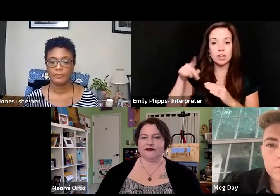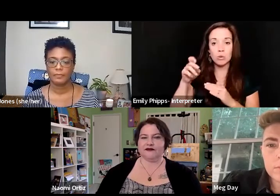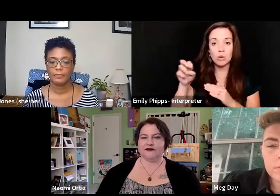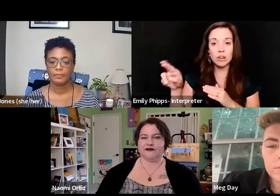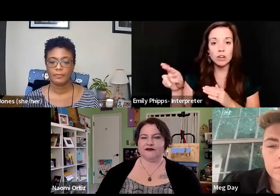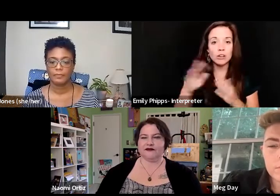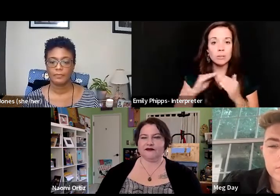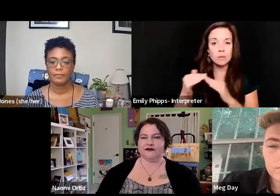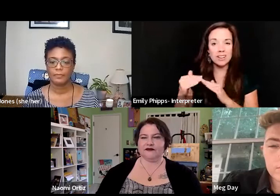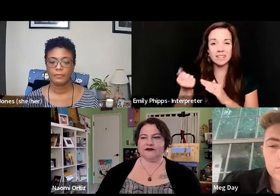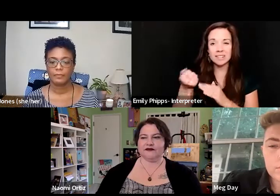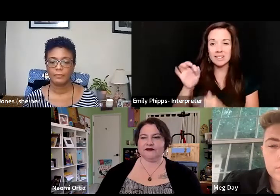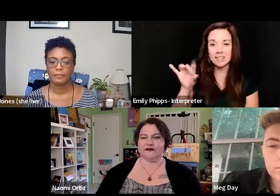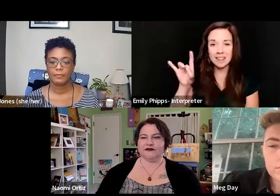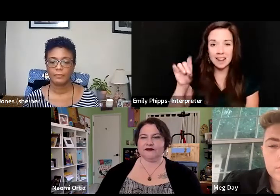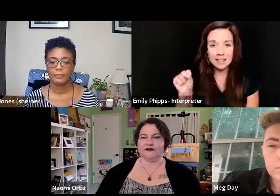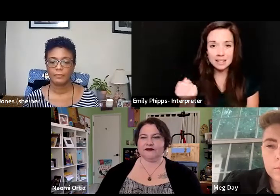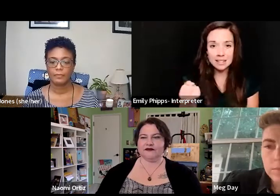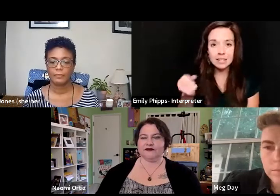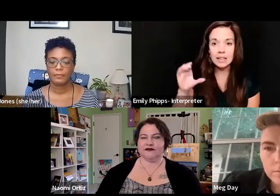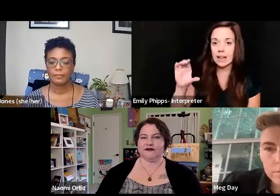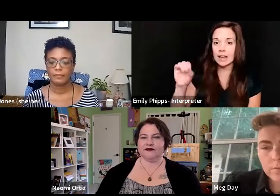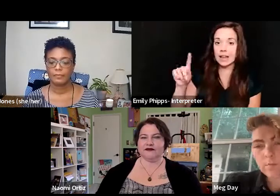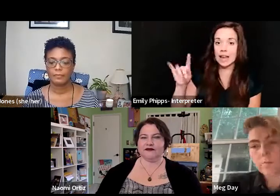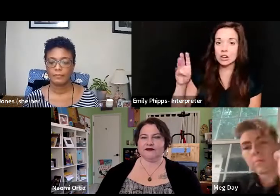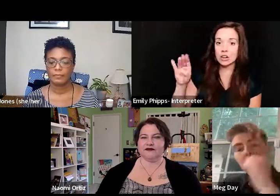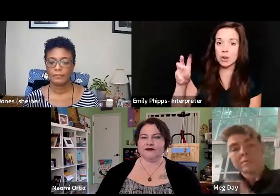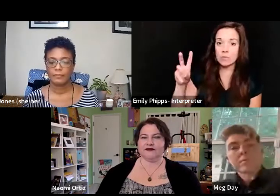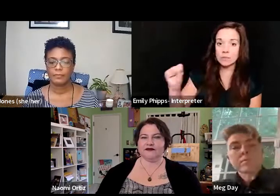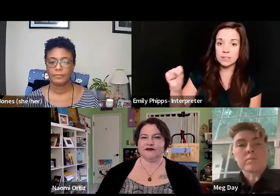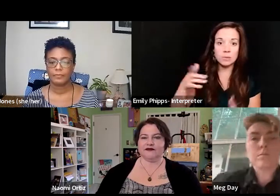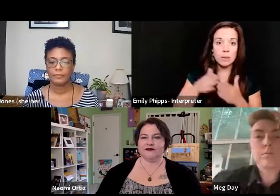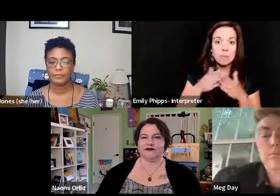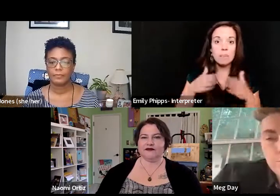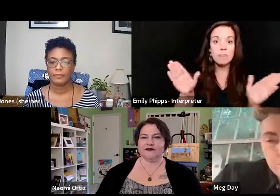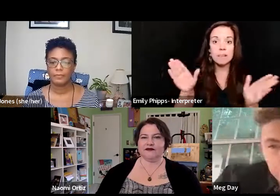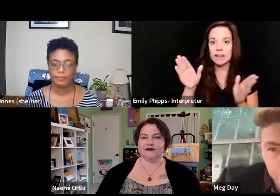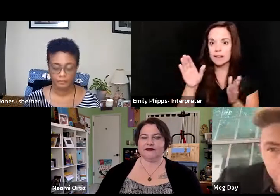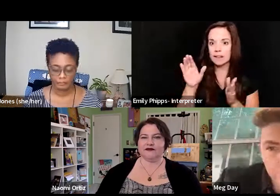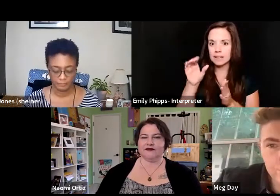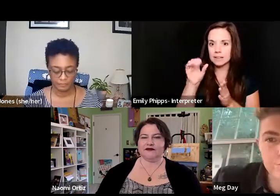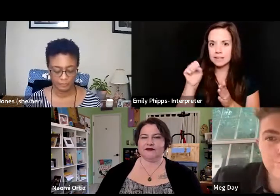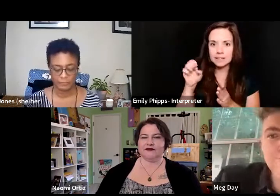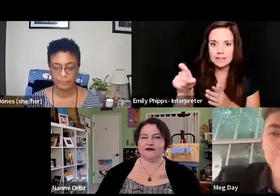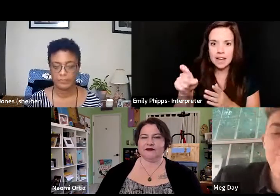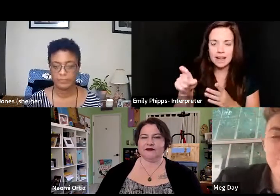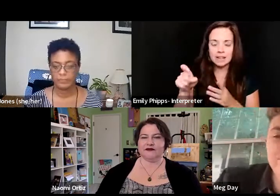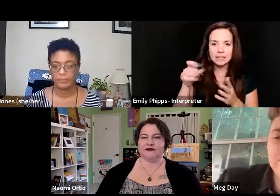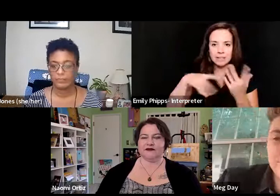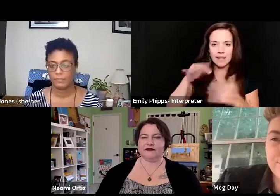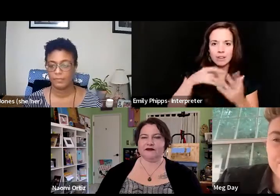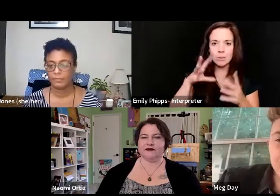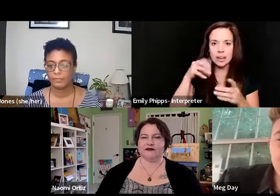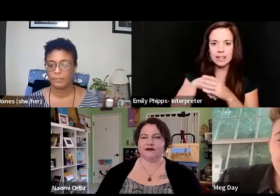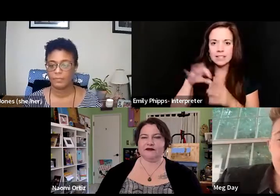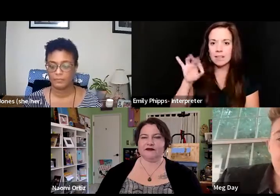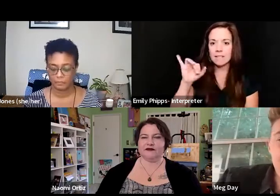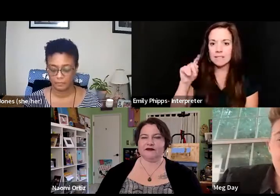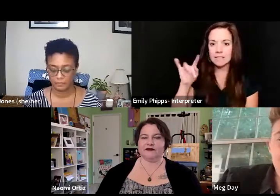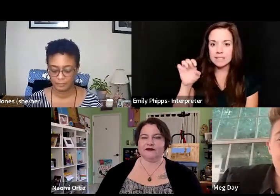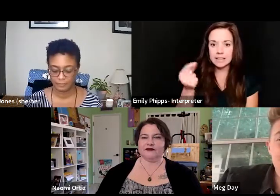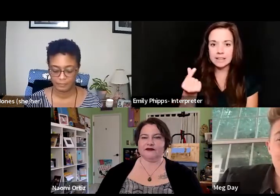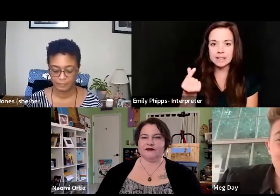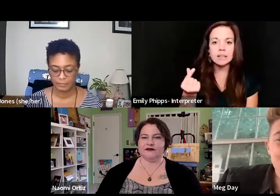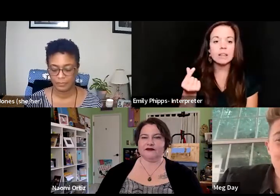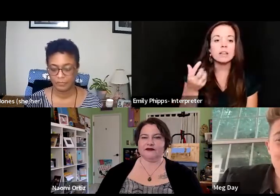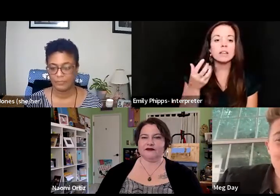eighties, like the catacombs, which was like a public sex venue where gay men and some lesbians were really into fisting. As soon as